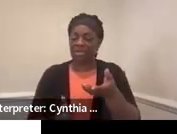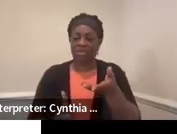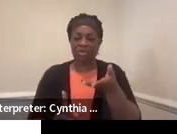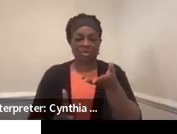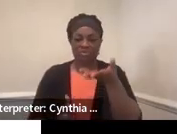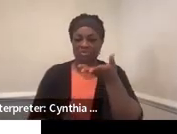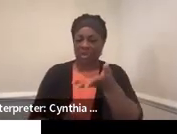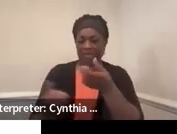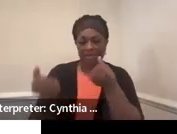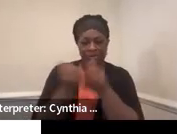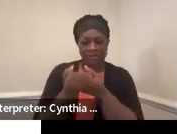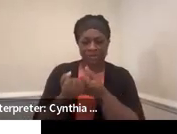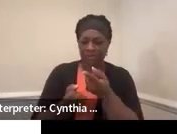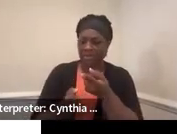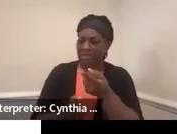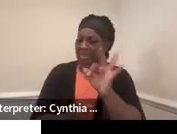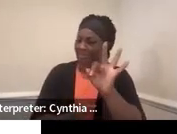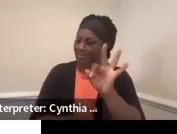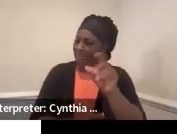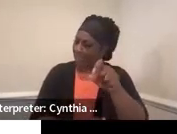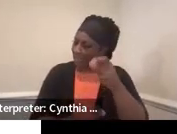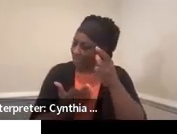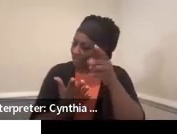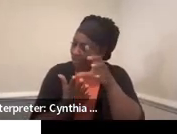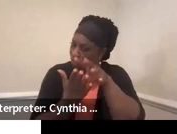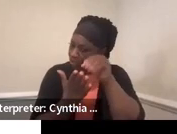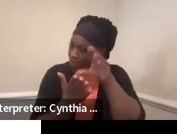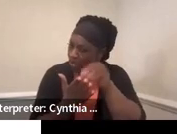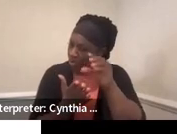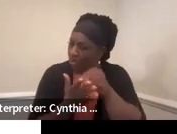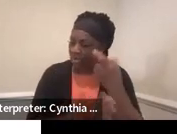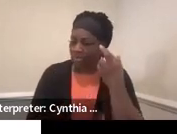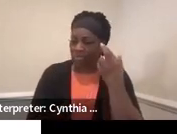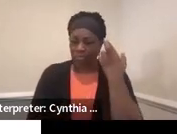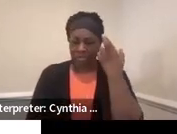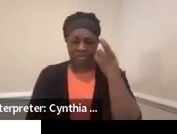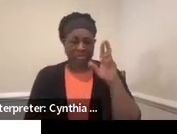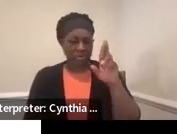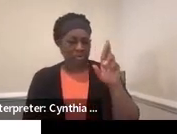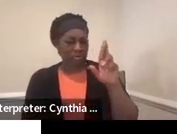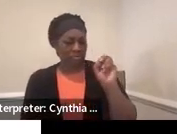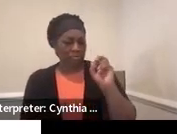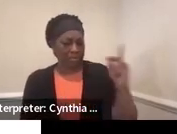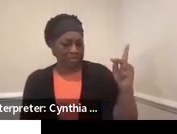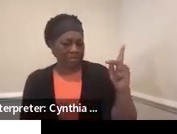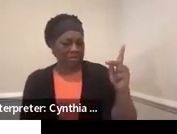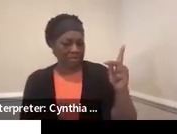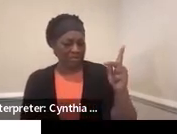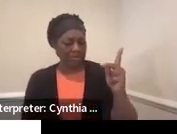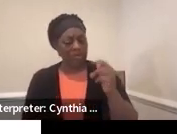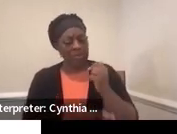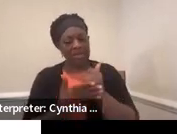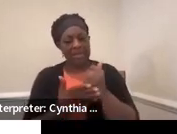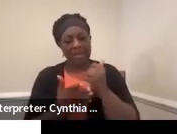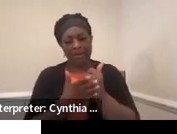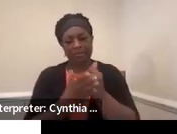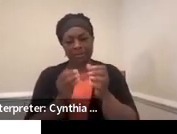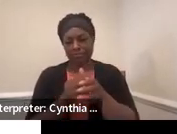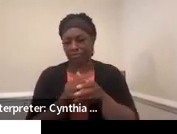help them if they need to learn that piece. And reasonable risk-taking is one way that we can help them with that.